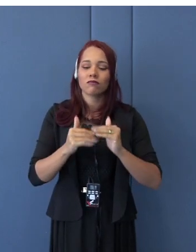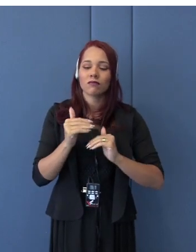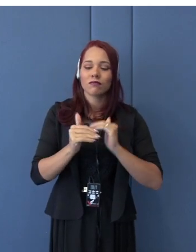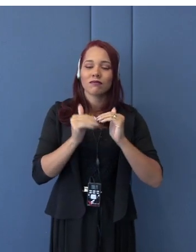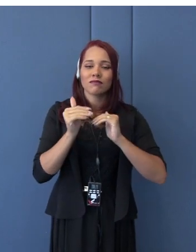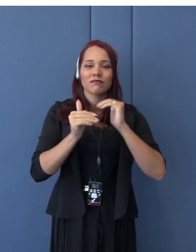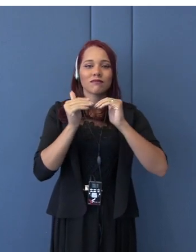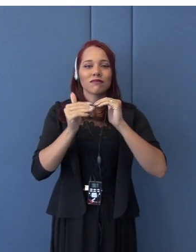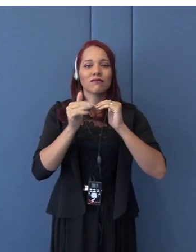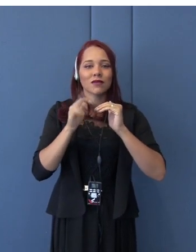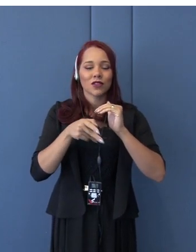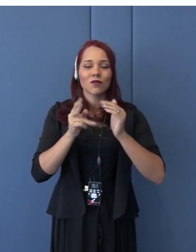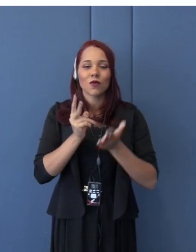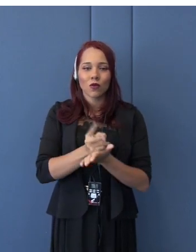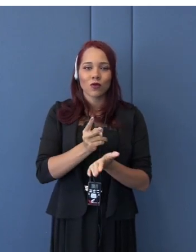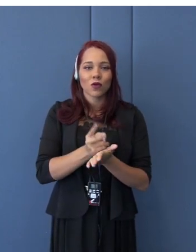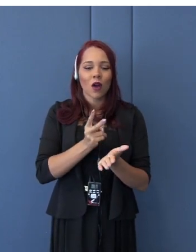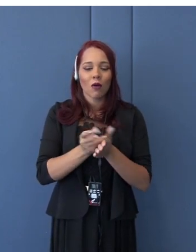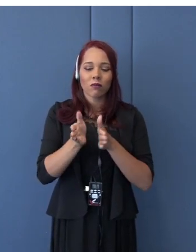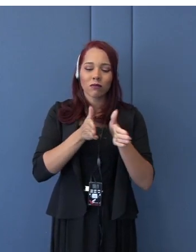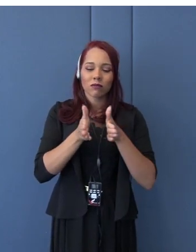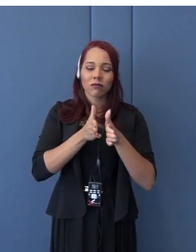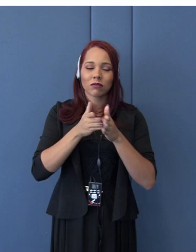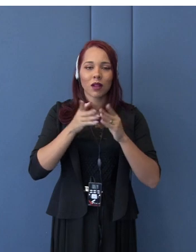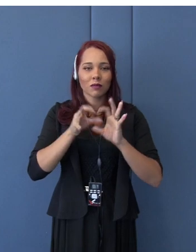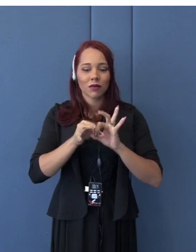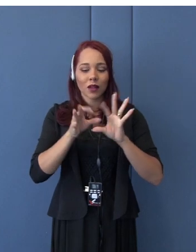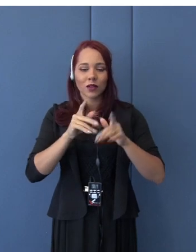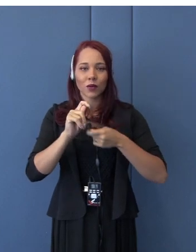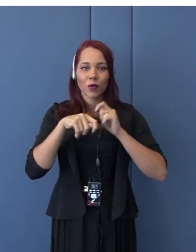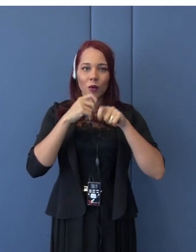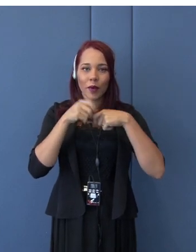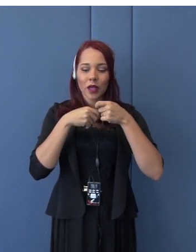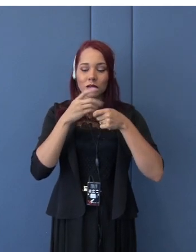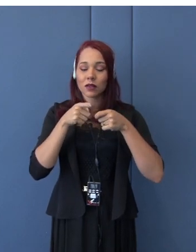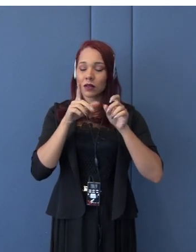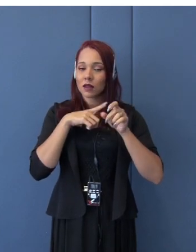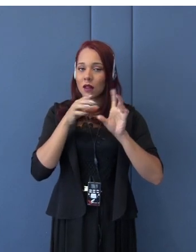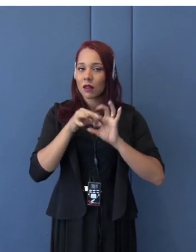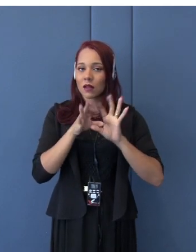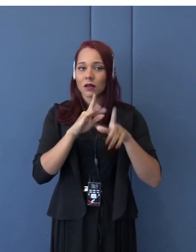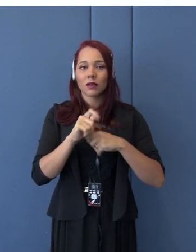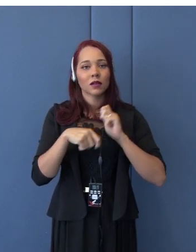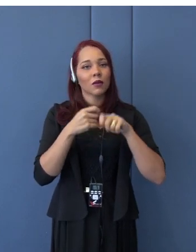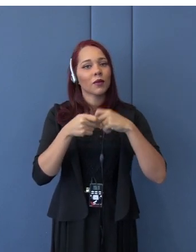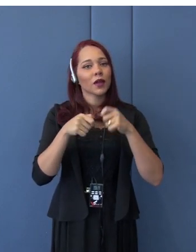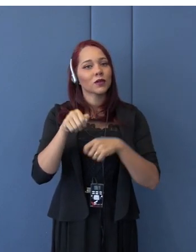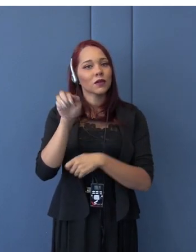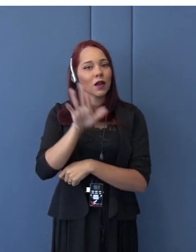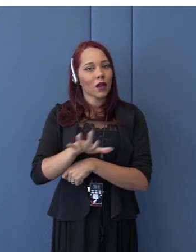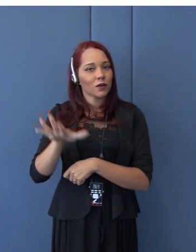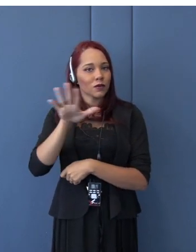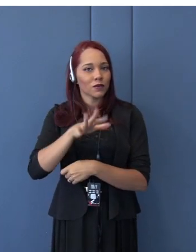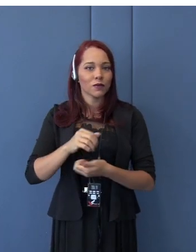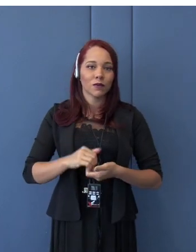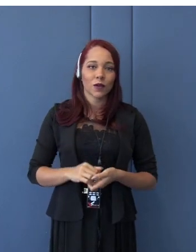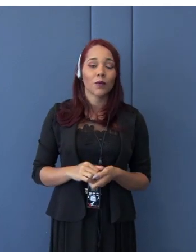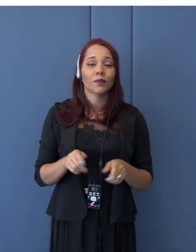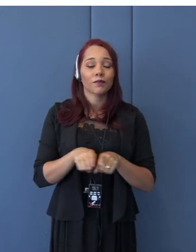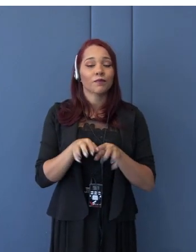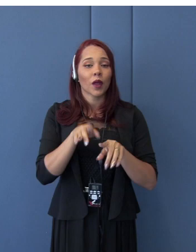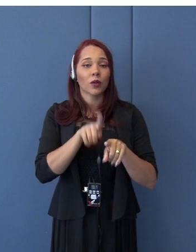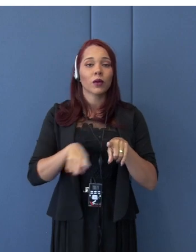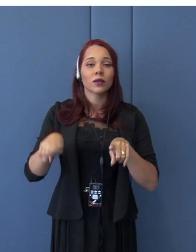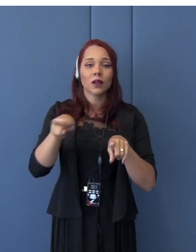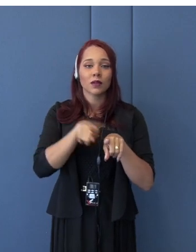freer trade in the region of Asia-Pacific. And RCEP-JCK for updating the production network or GVC,